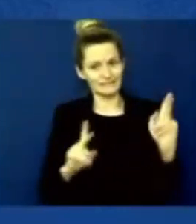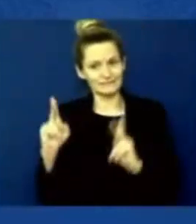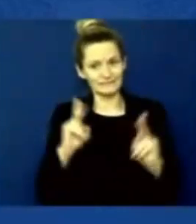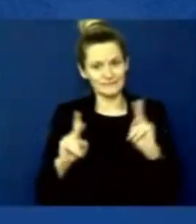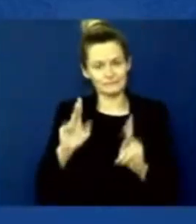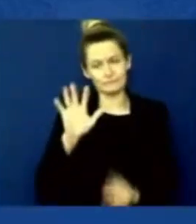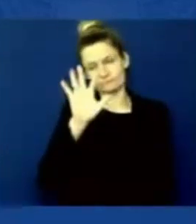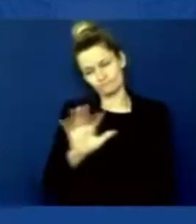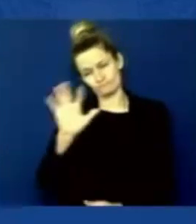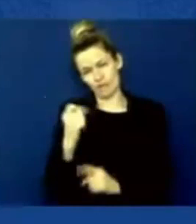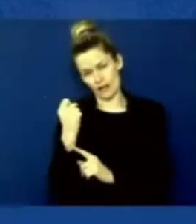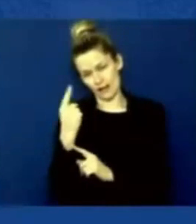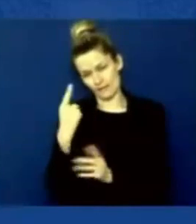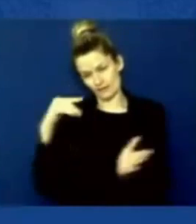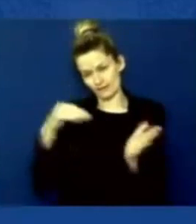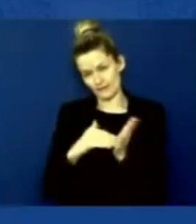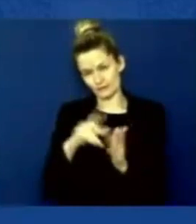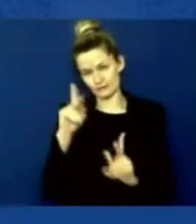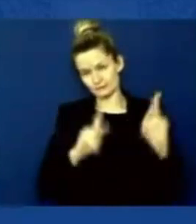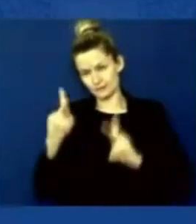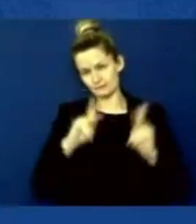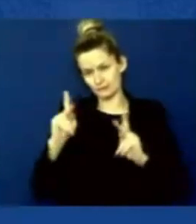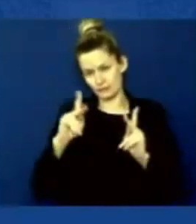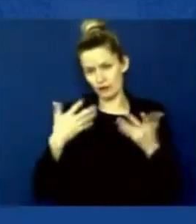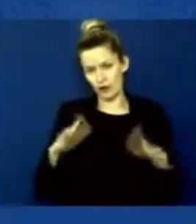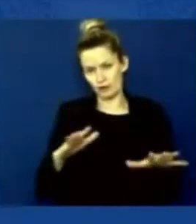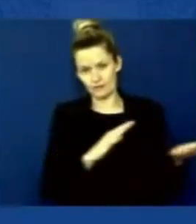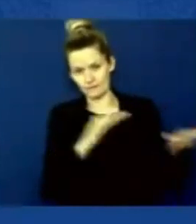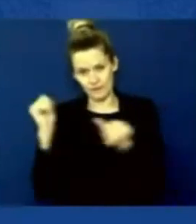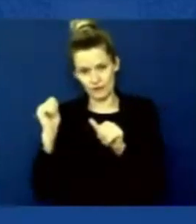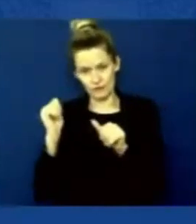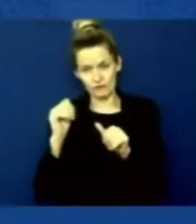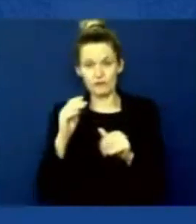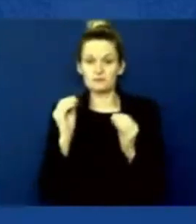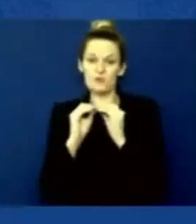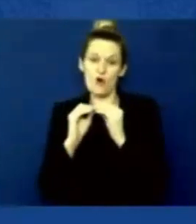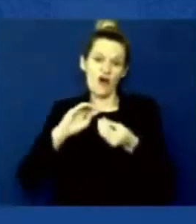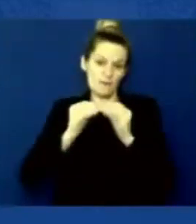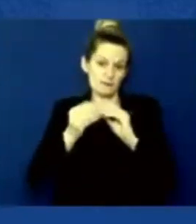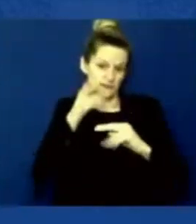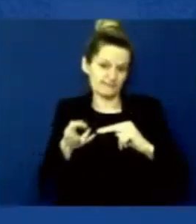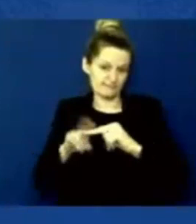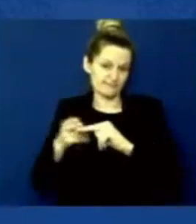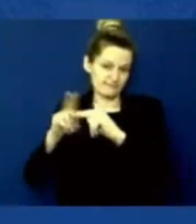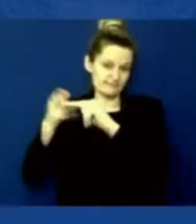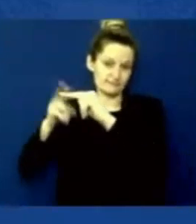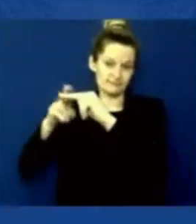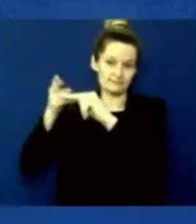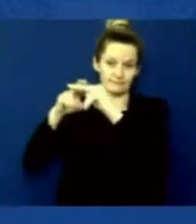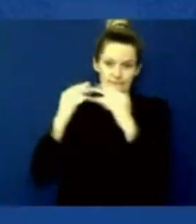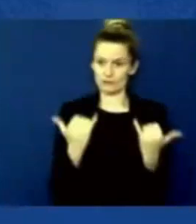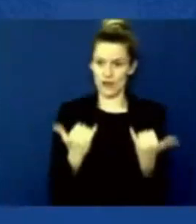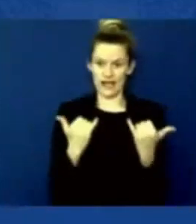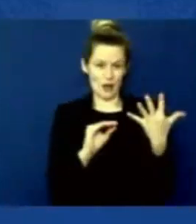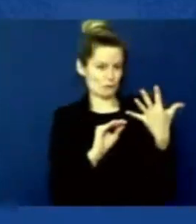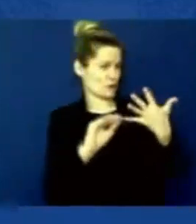to day as the air and ground operations in Kabul vary. Our first priority in Kabul is getting American citizens out of